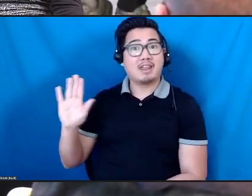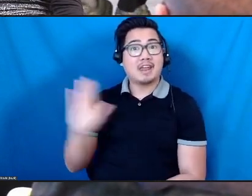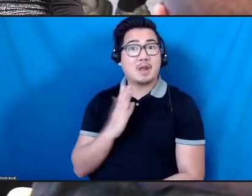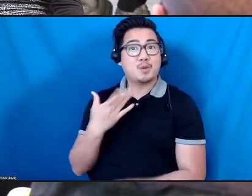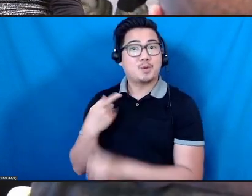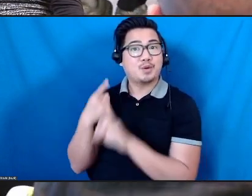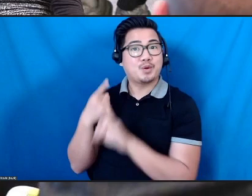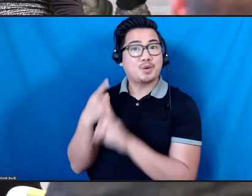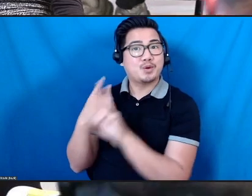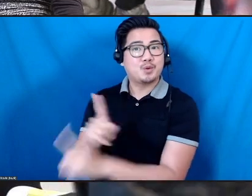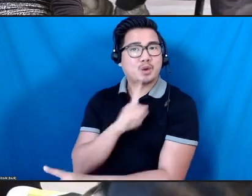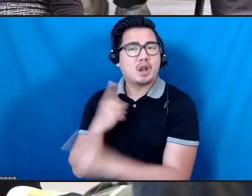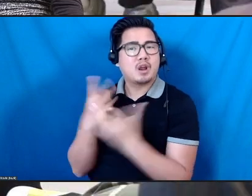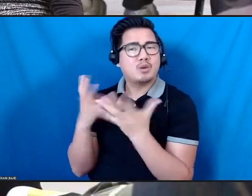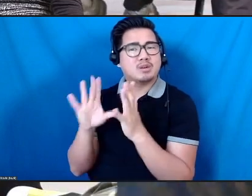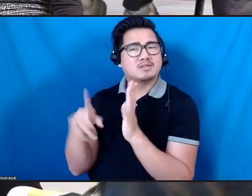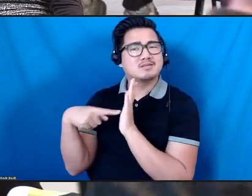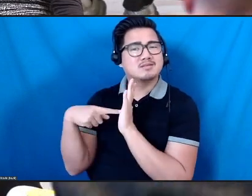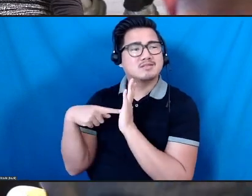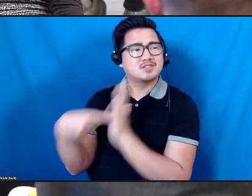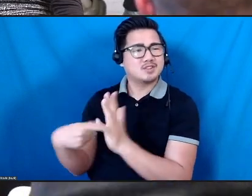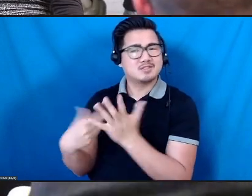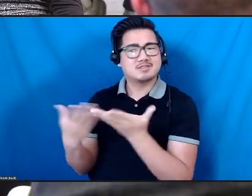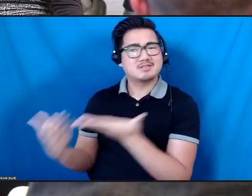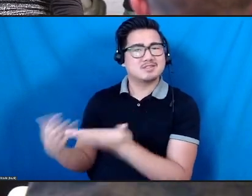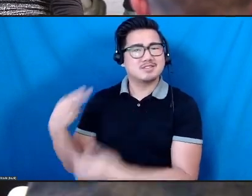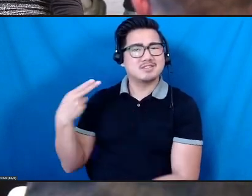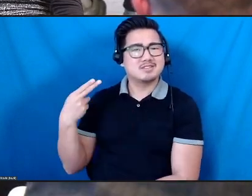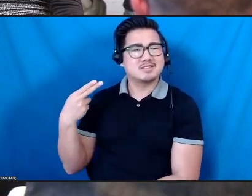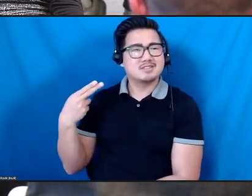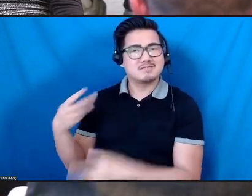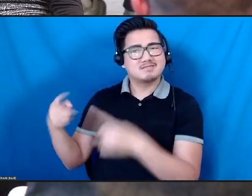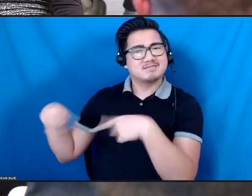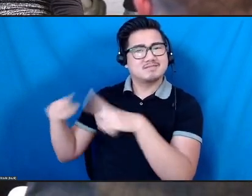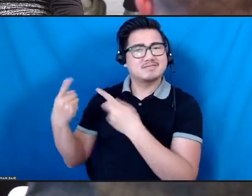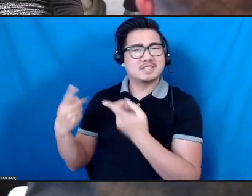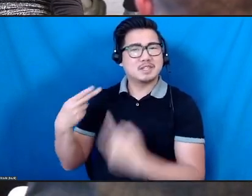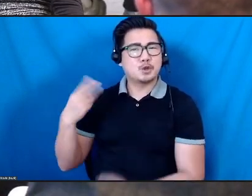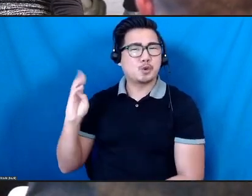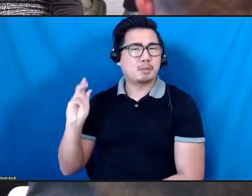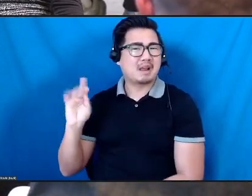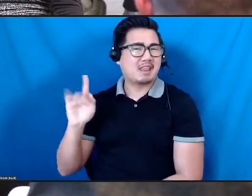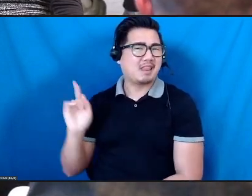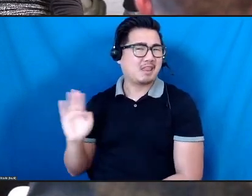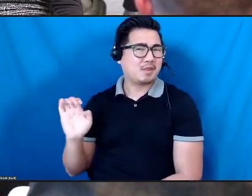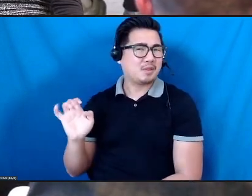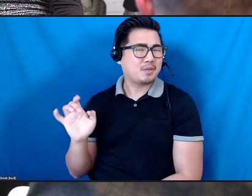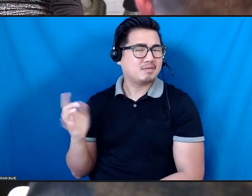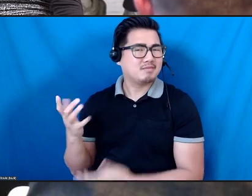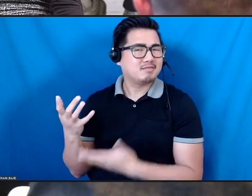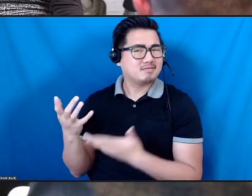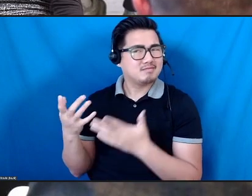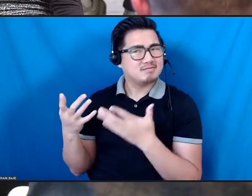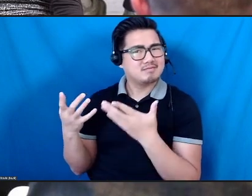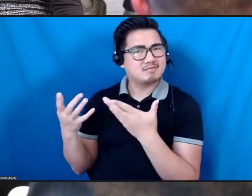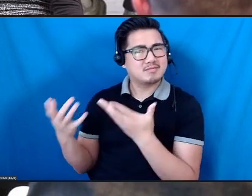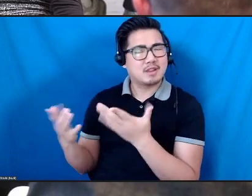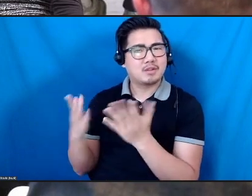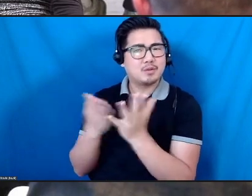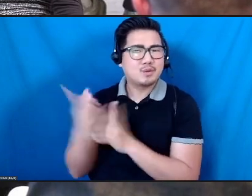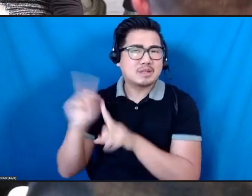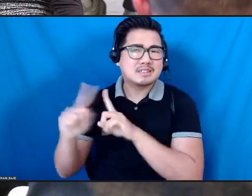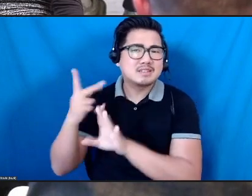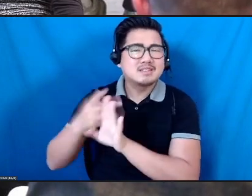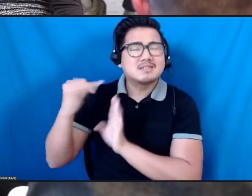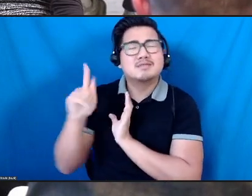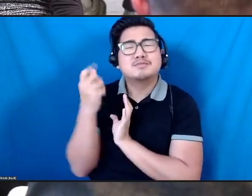performance. And we're a little unusual in being housed primarily in a school of international relations, in the School of Foreign Service at Georgetown. Though